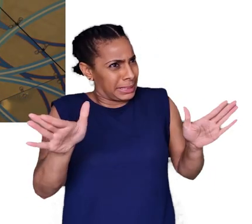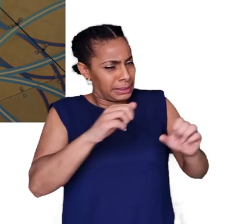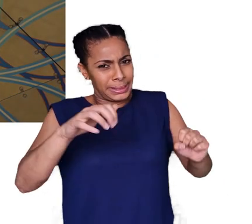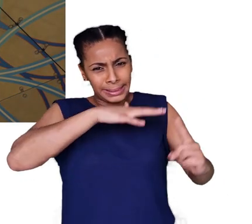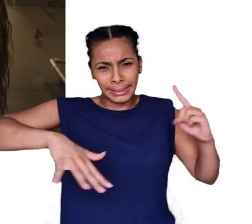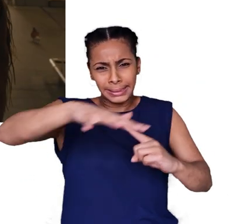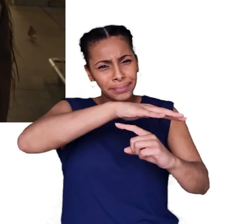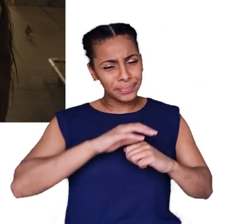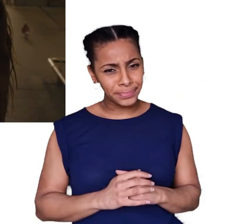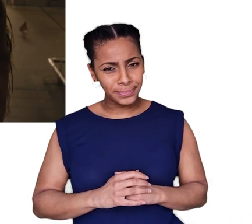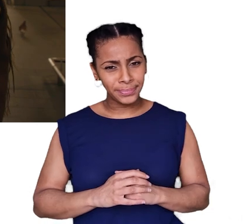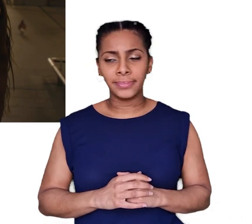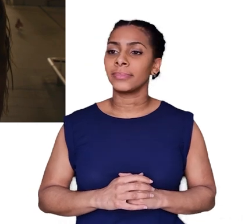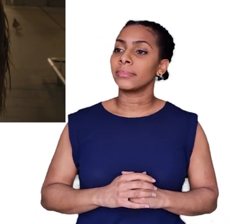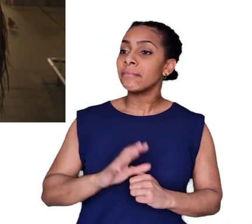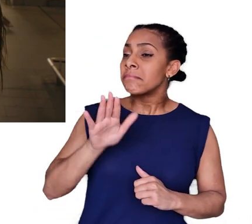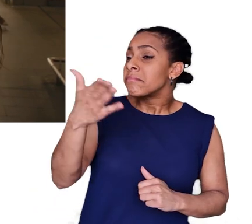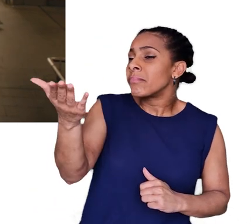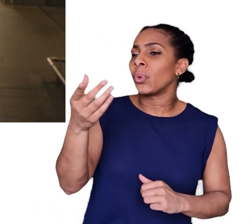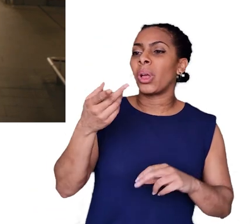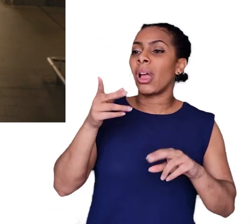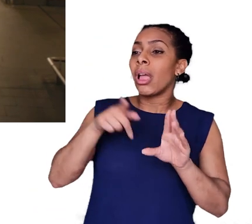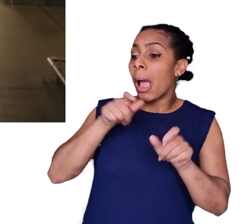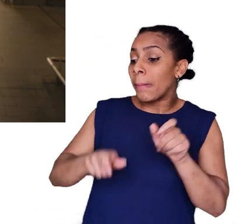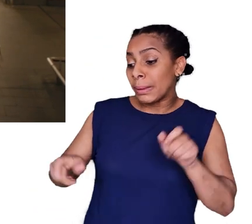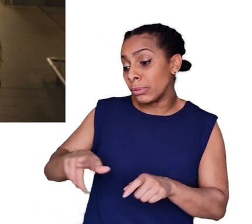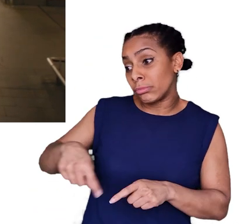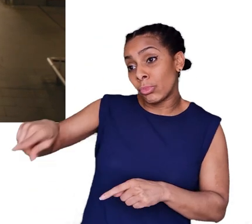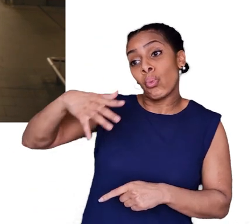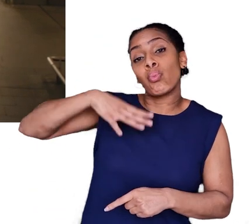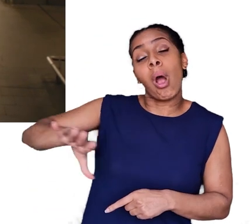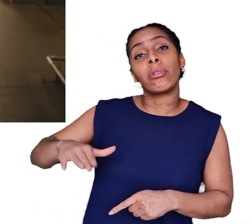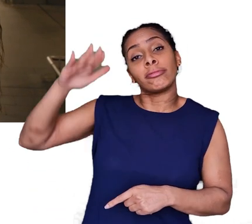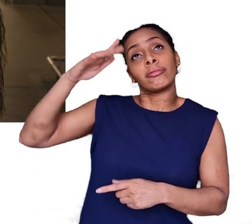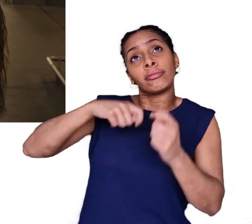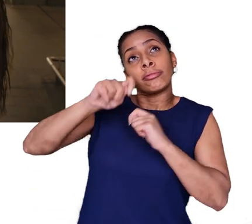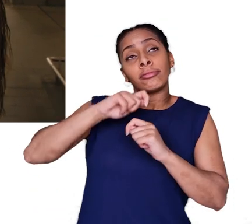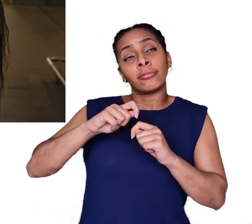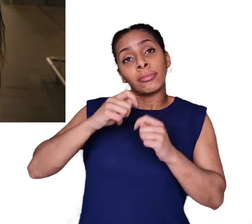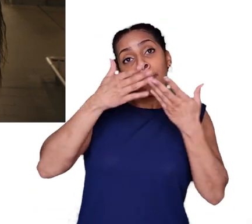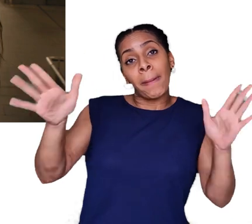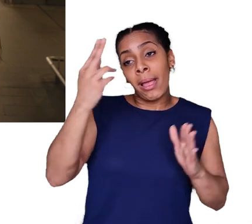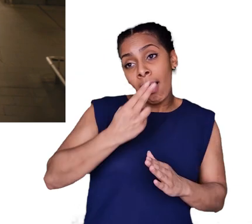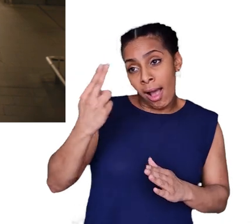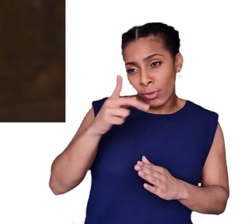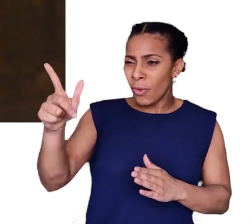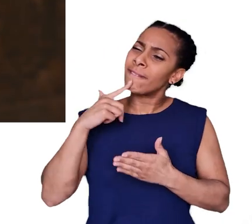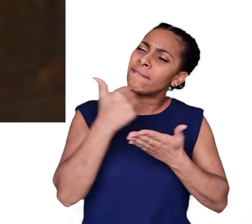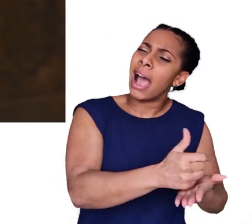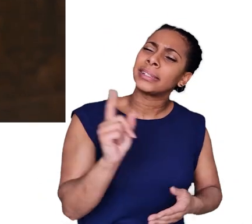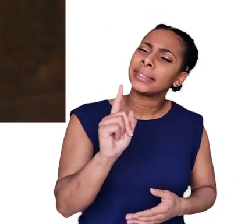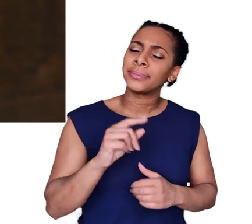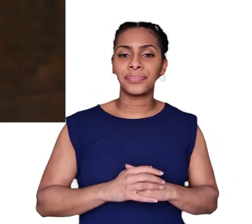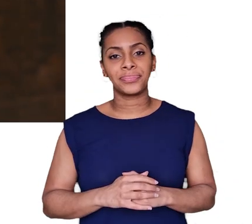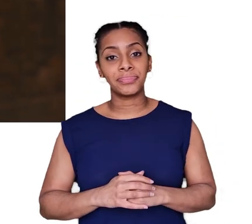life. So what advice would you give young people if you kind of want to go into art? Well, specifically public art. I think the